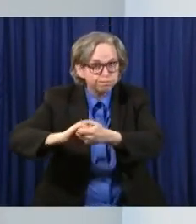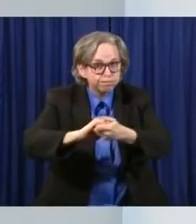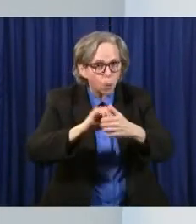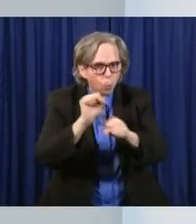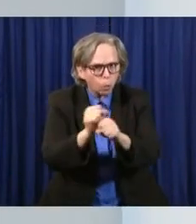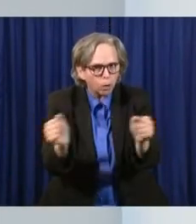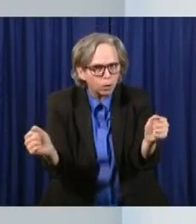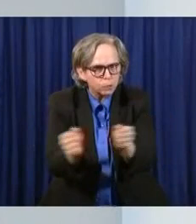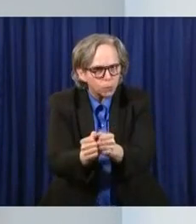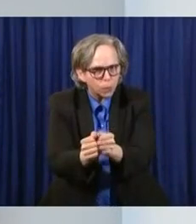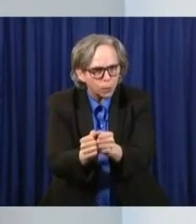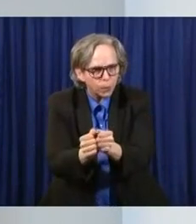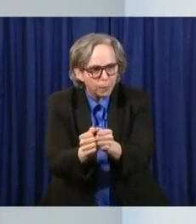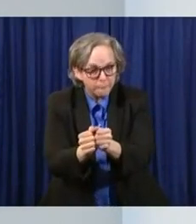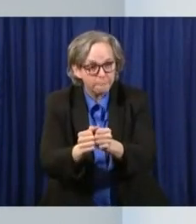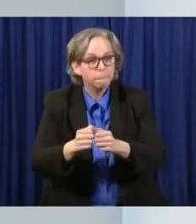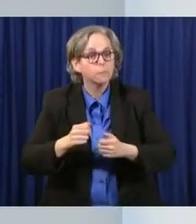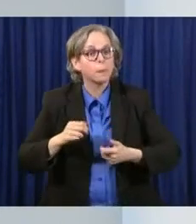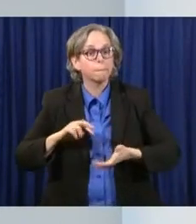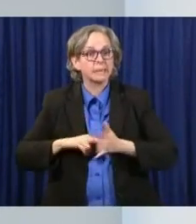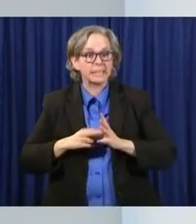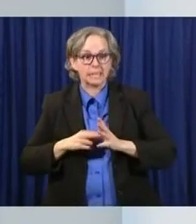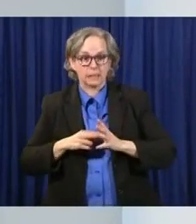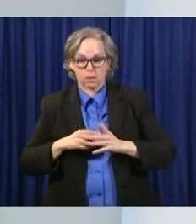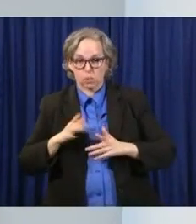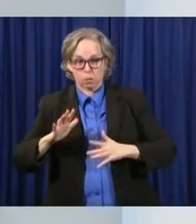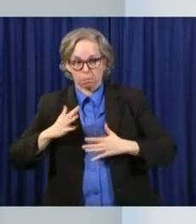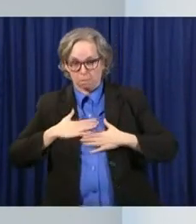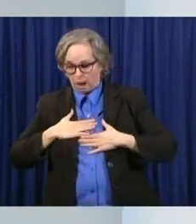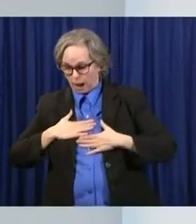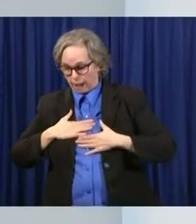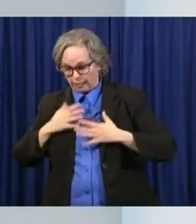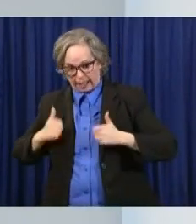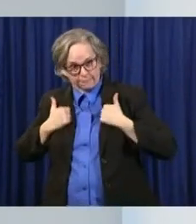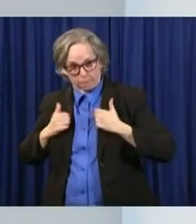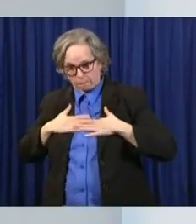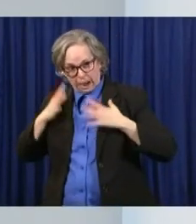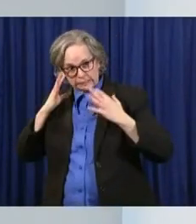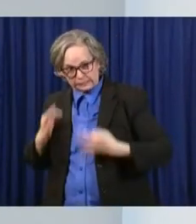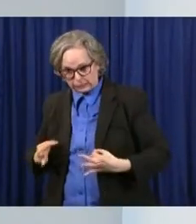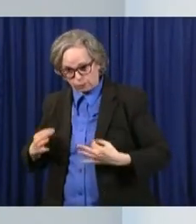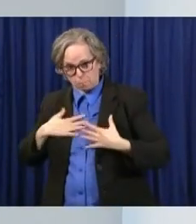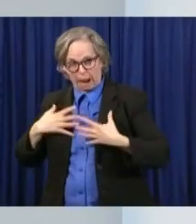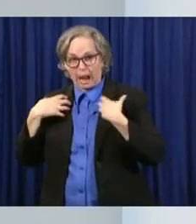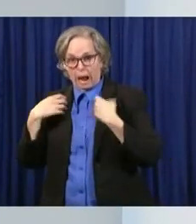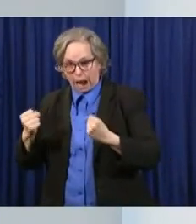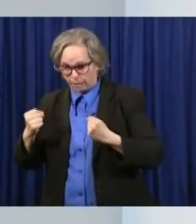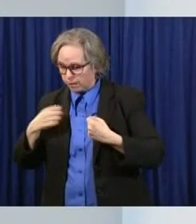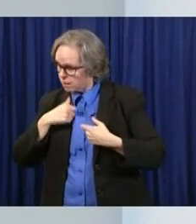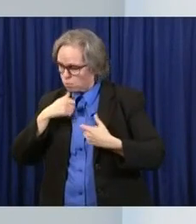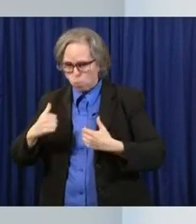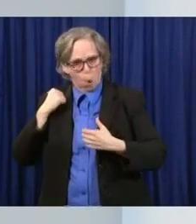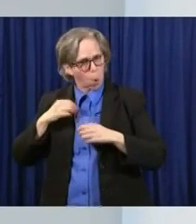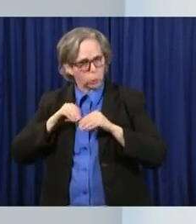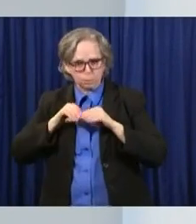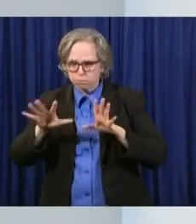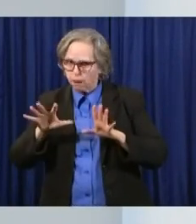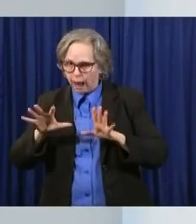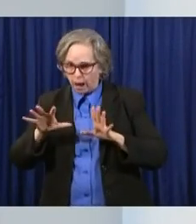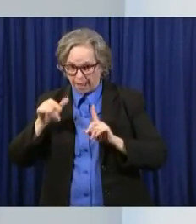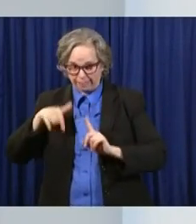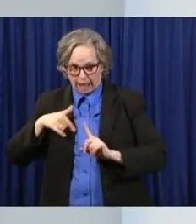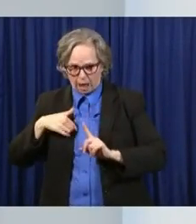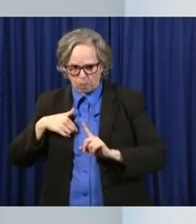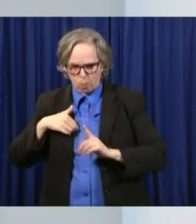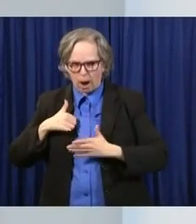to keep us healthy, to not spread the coronavirus so that we can get the economy back working, get people back working,